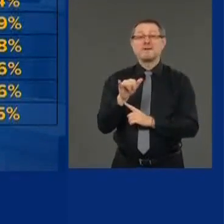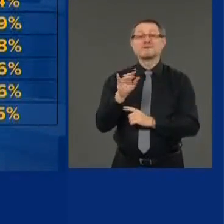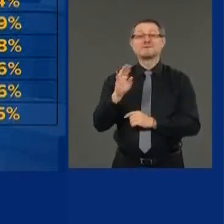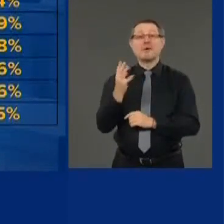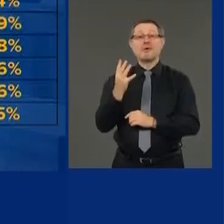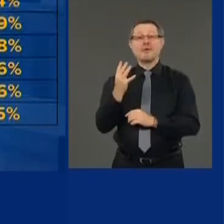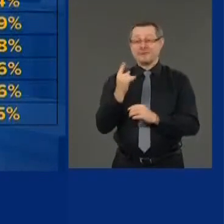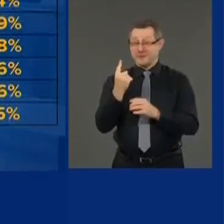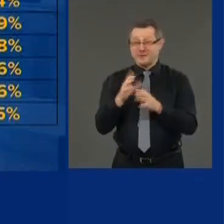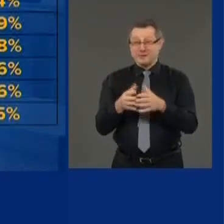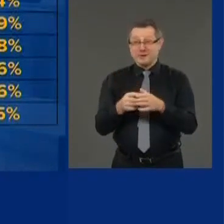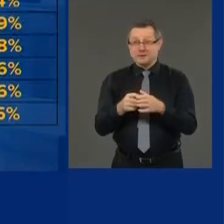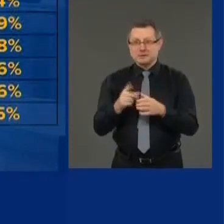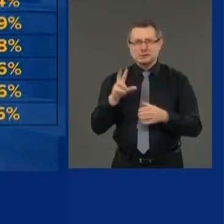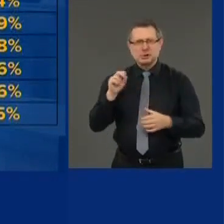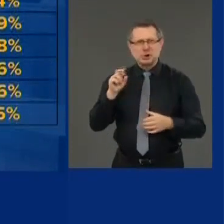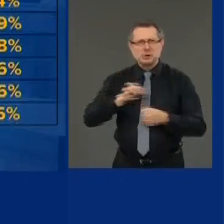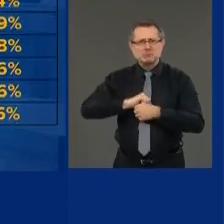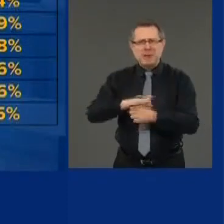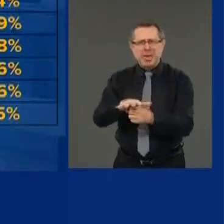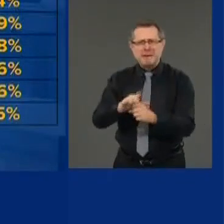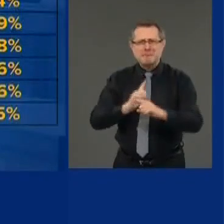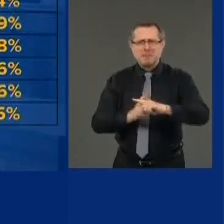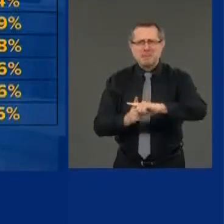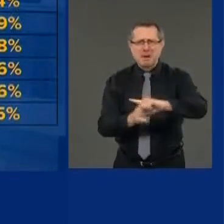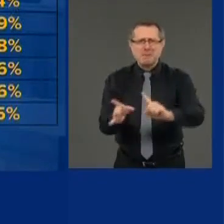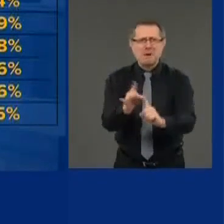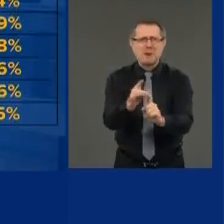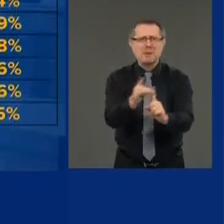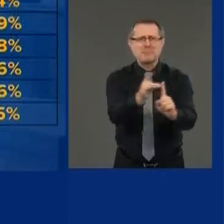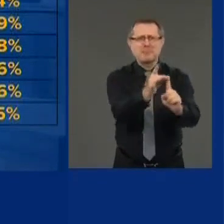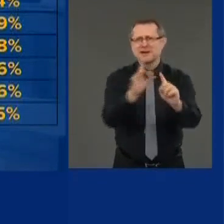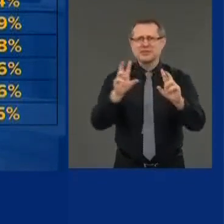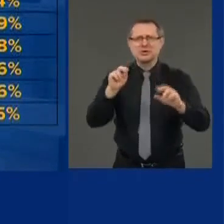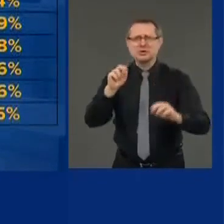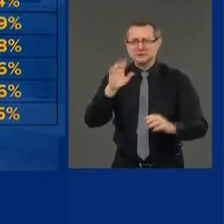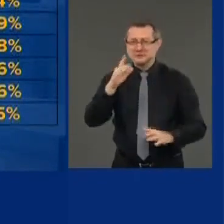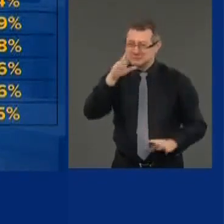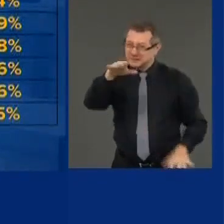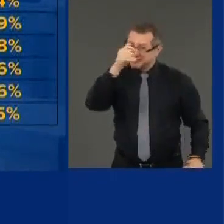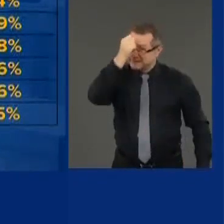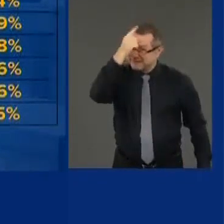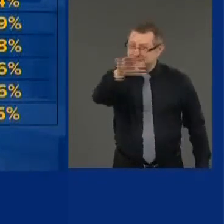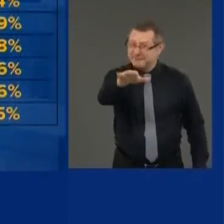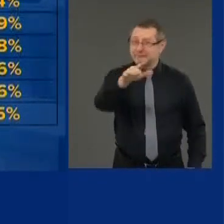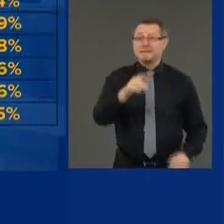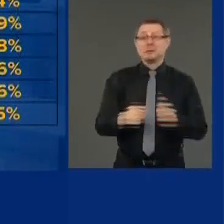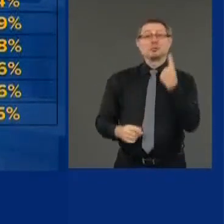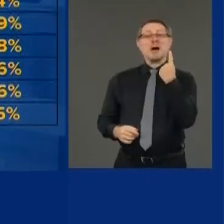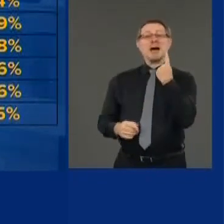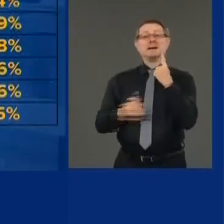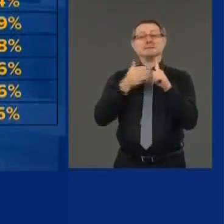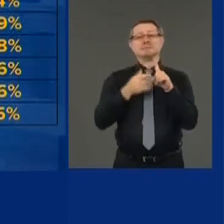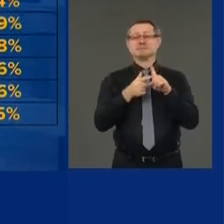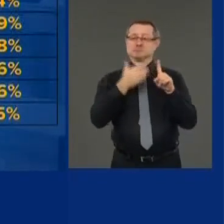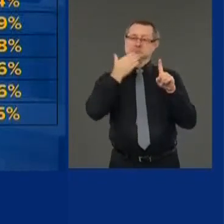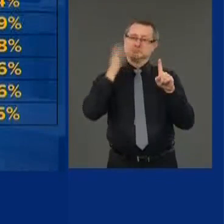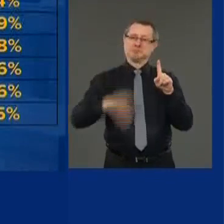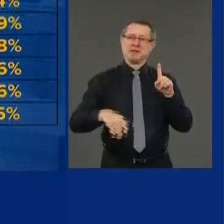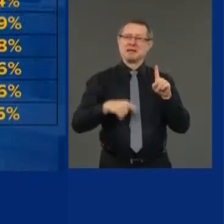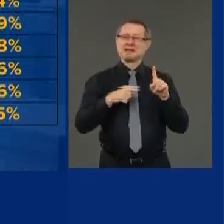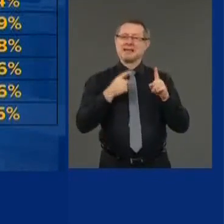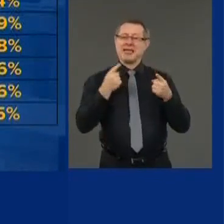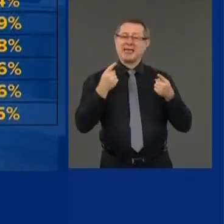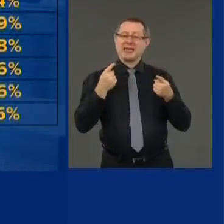You understand why we say one bad event, one bad group